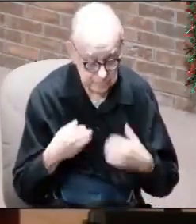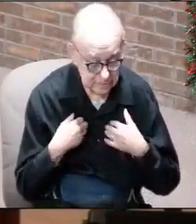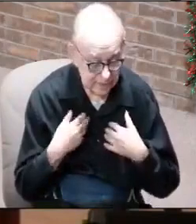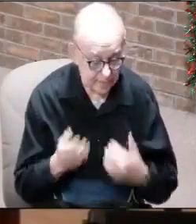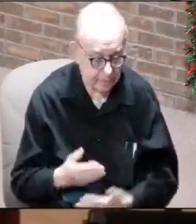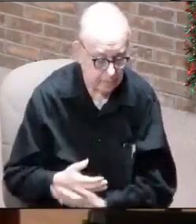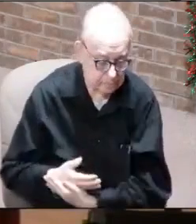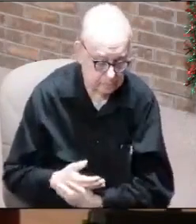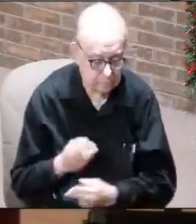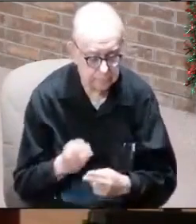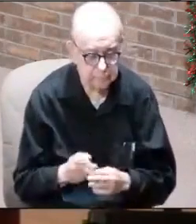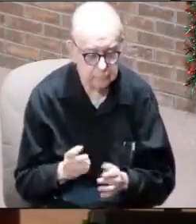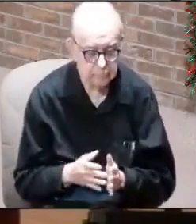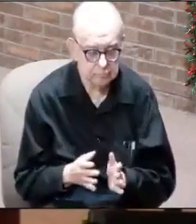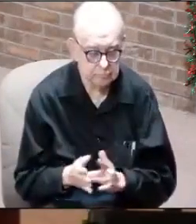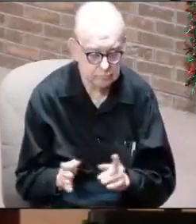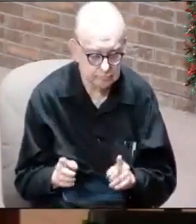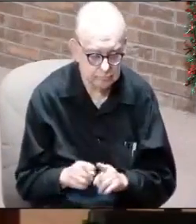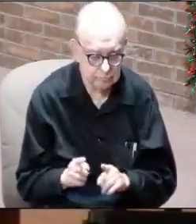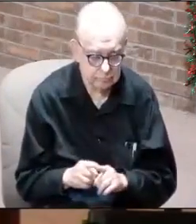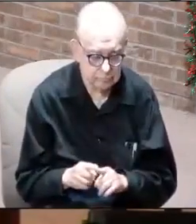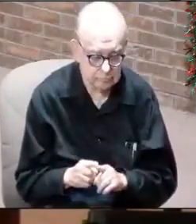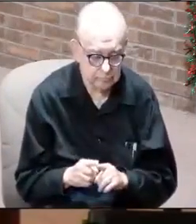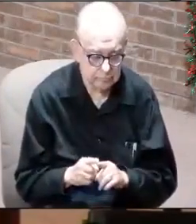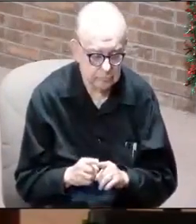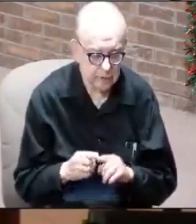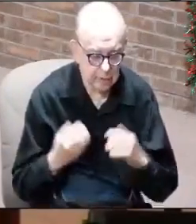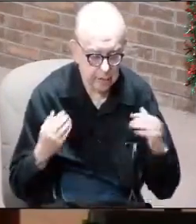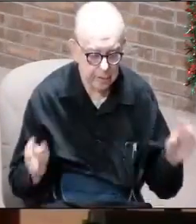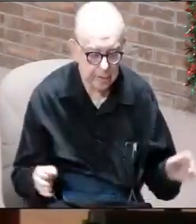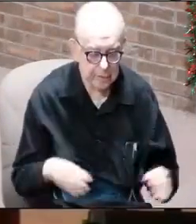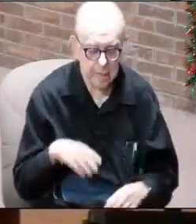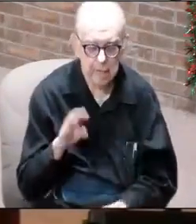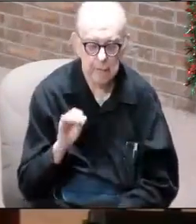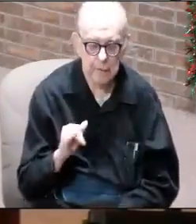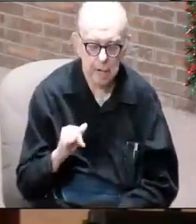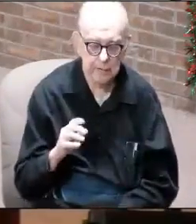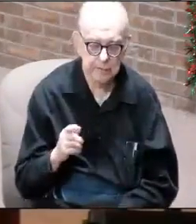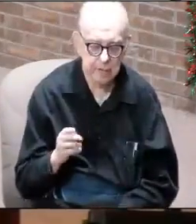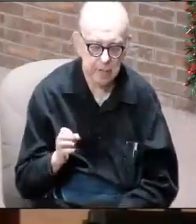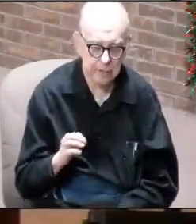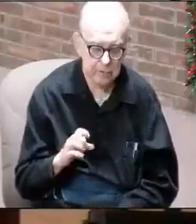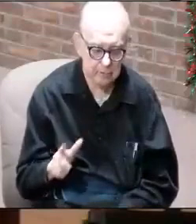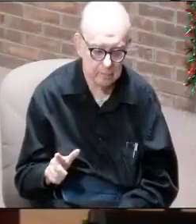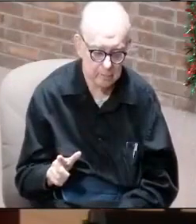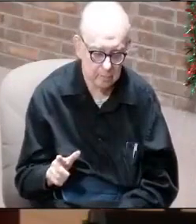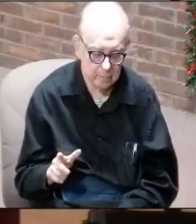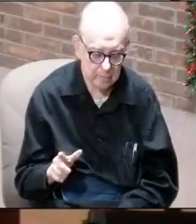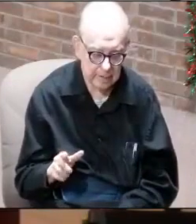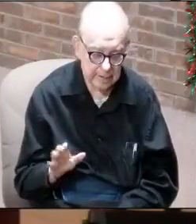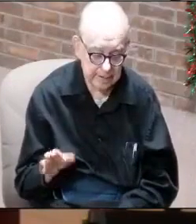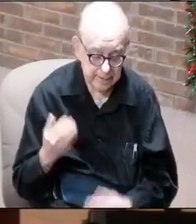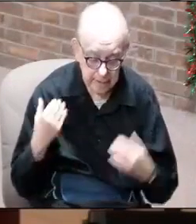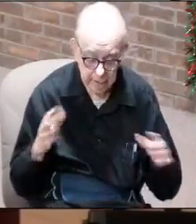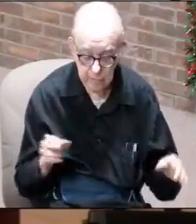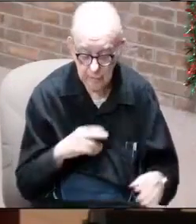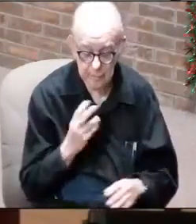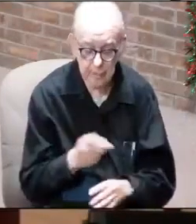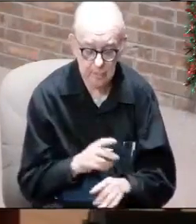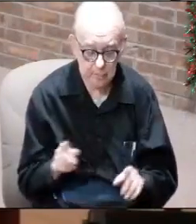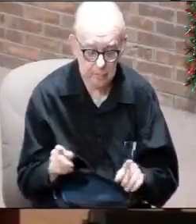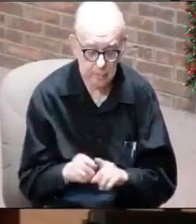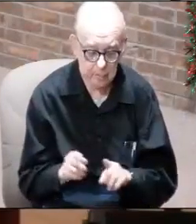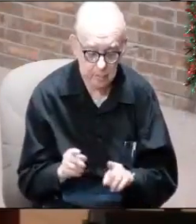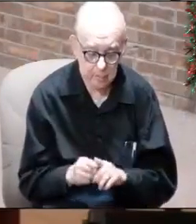child named Jesus. There's also another one, Michael. Michael is an angel of power. And he